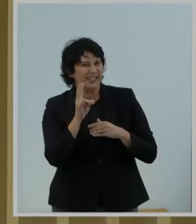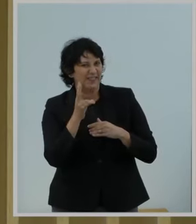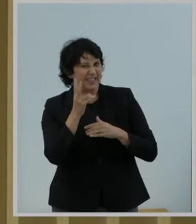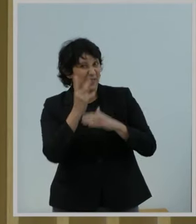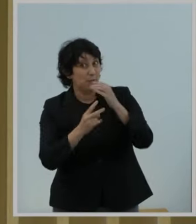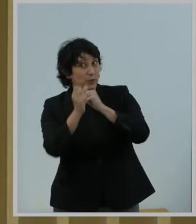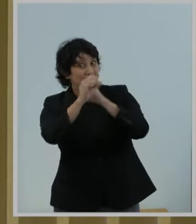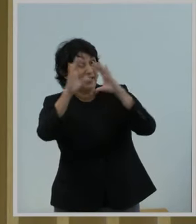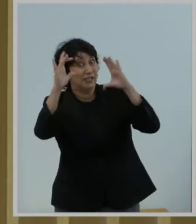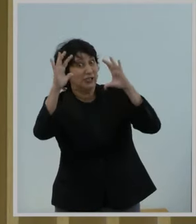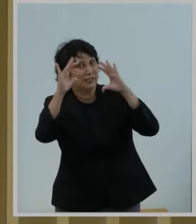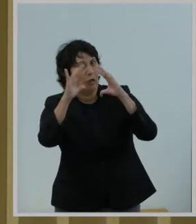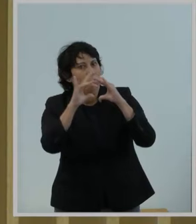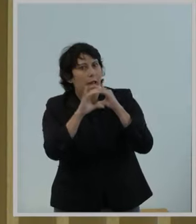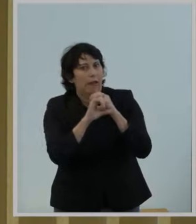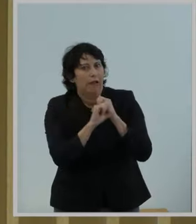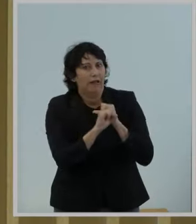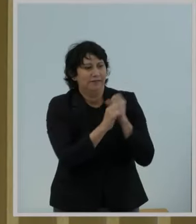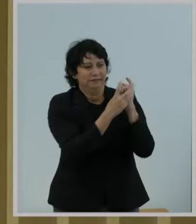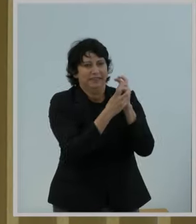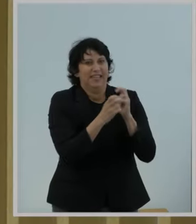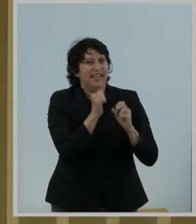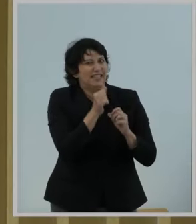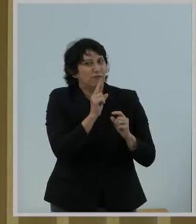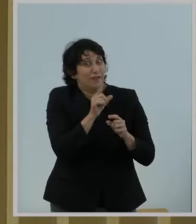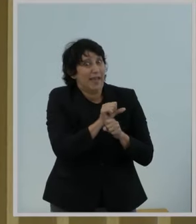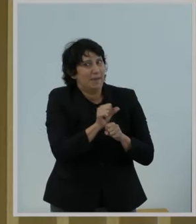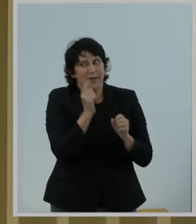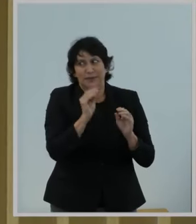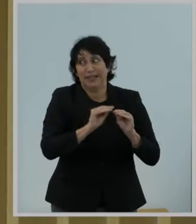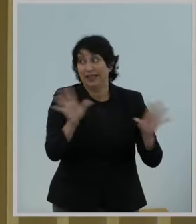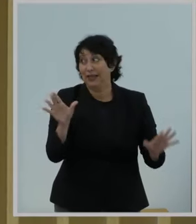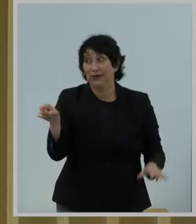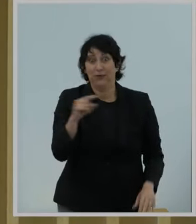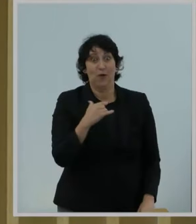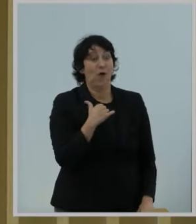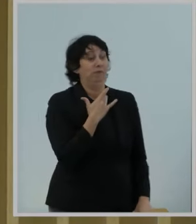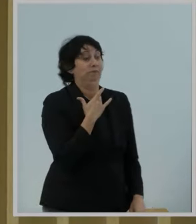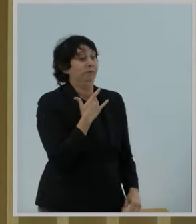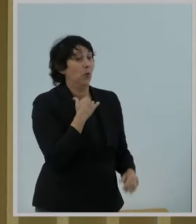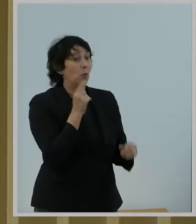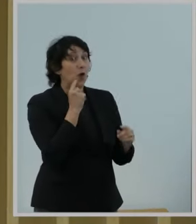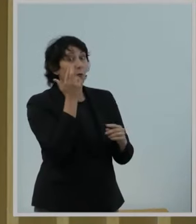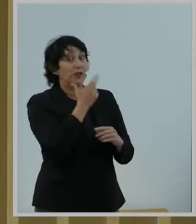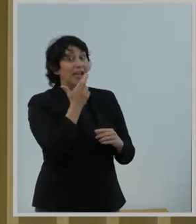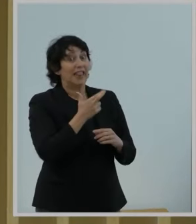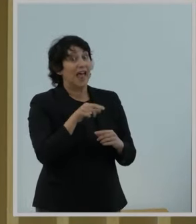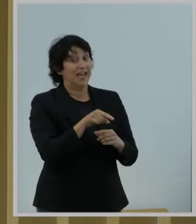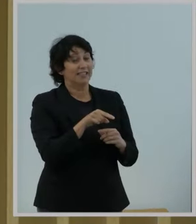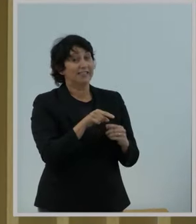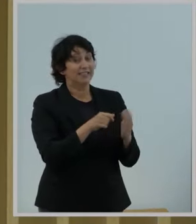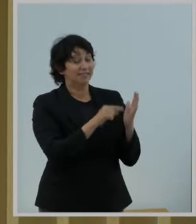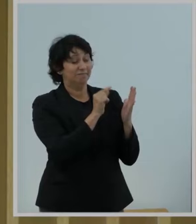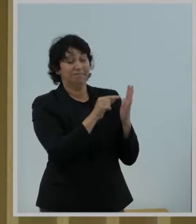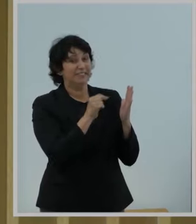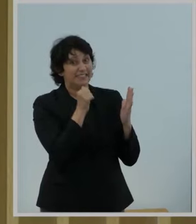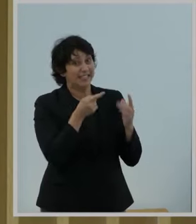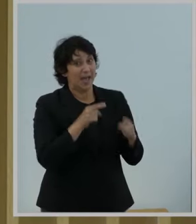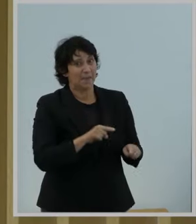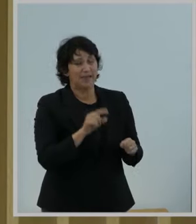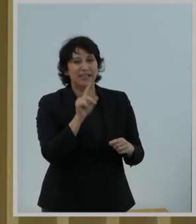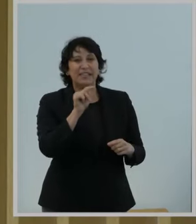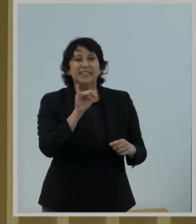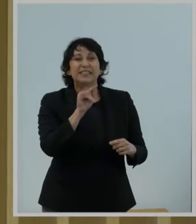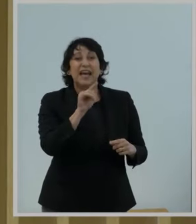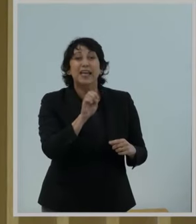materialize and it became clear to literally everyone, other than some partisan activists, that Title